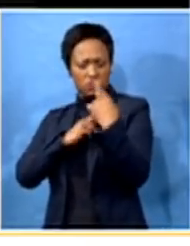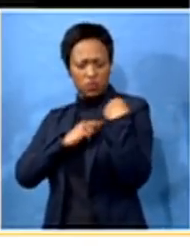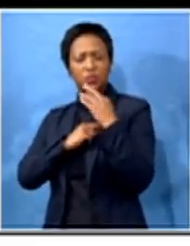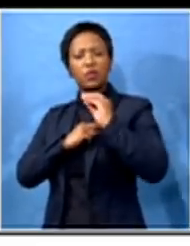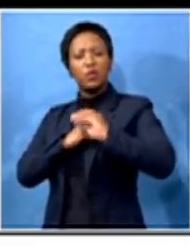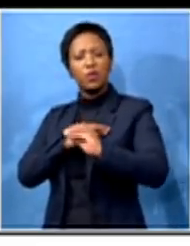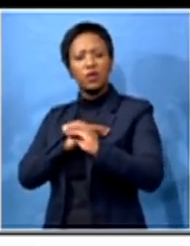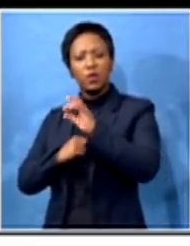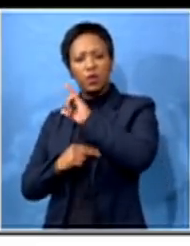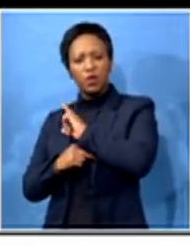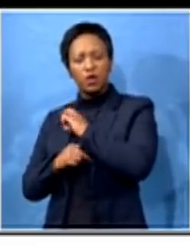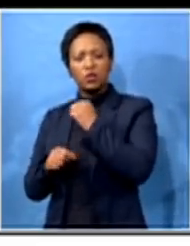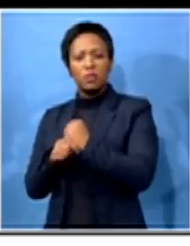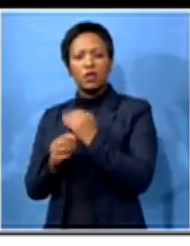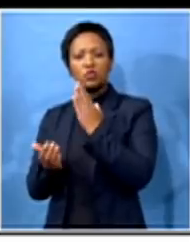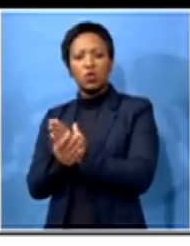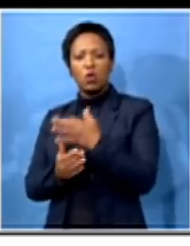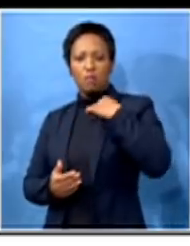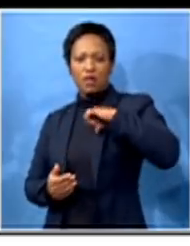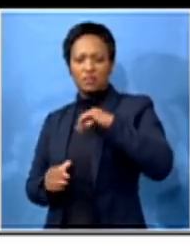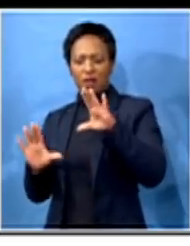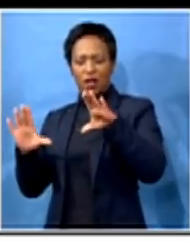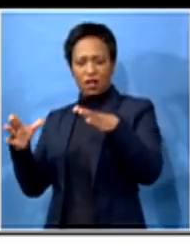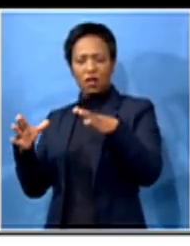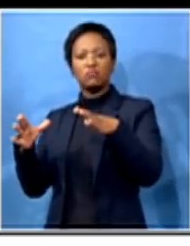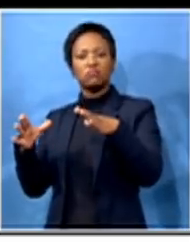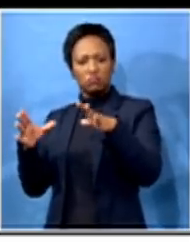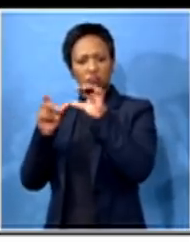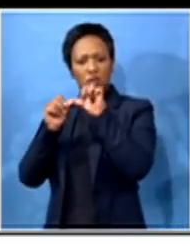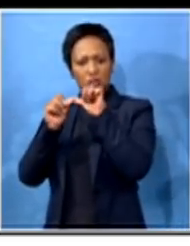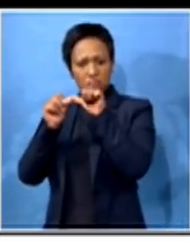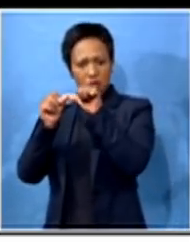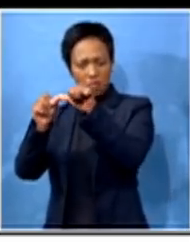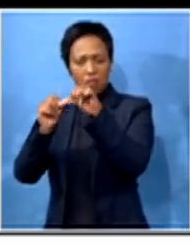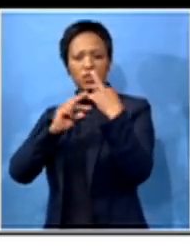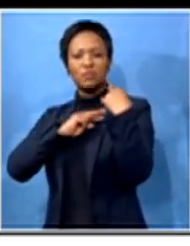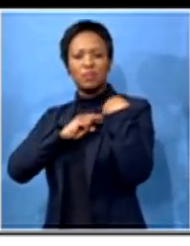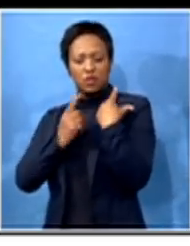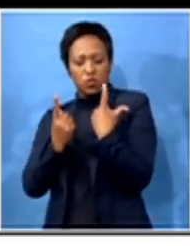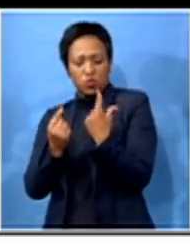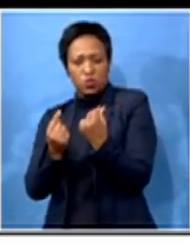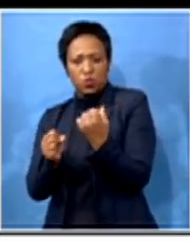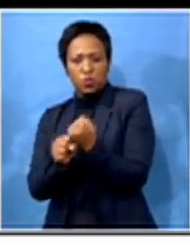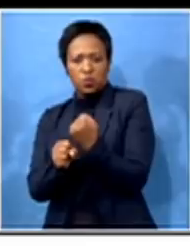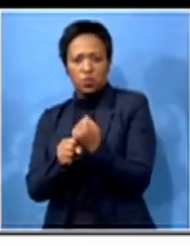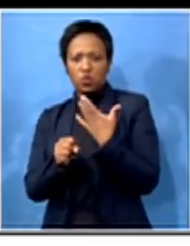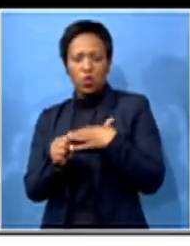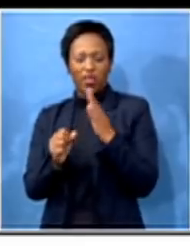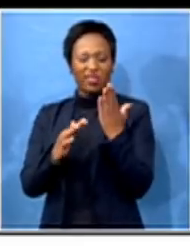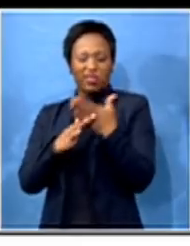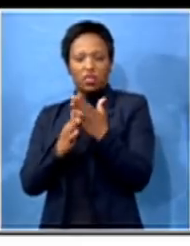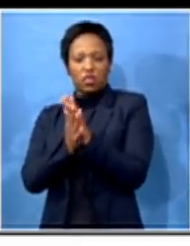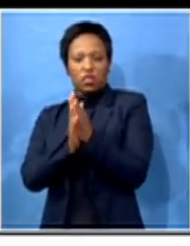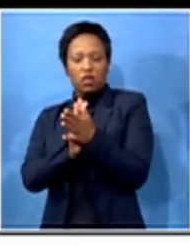in ensuring that the municipality they are under carries out its responsibilities and not be disturbed by